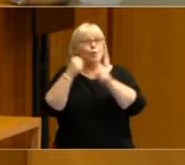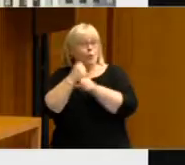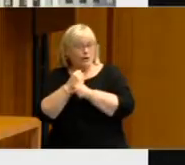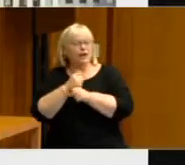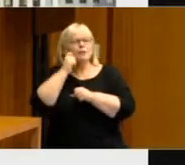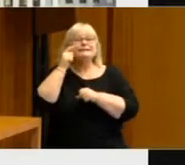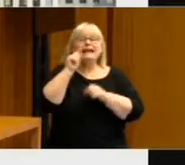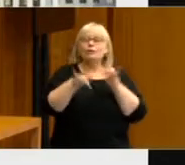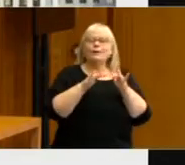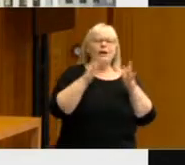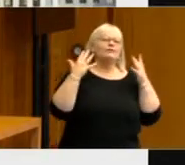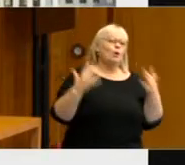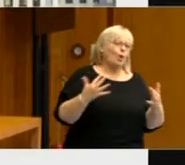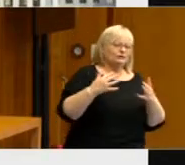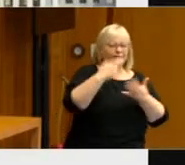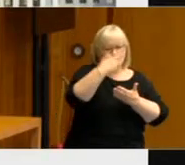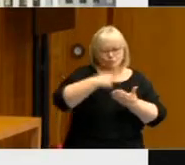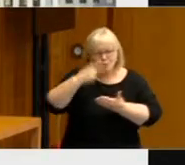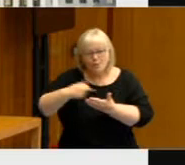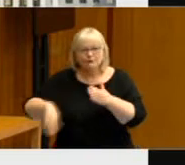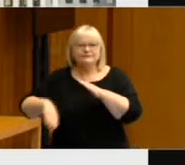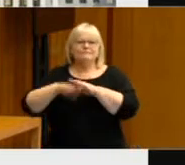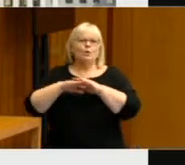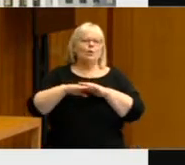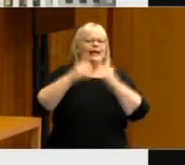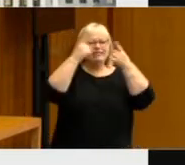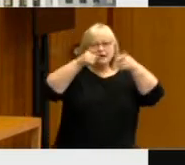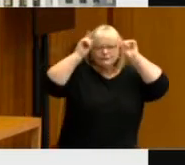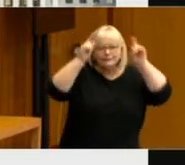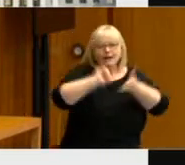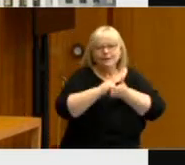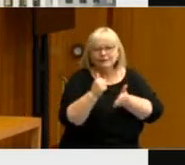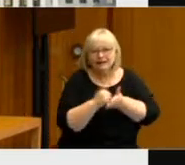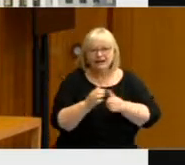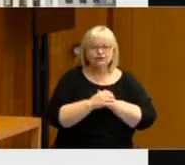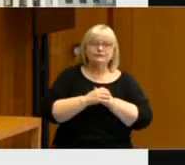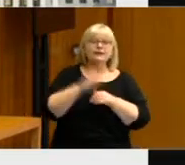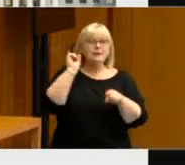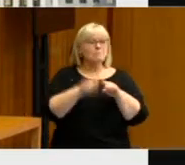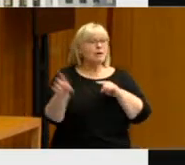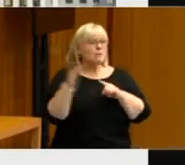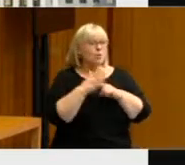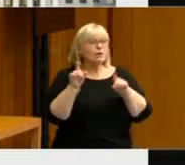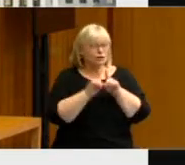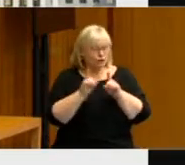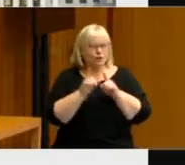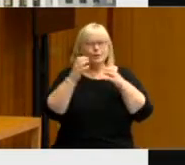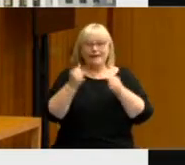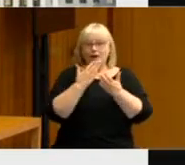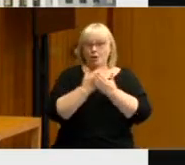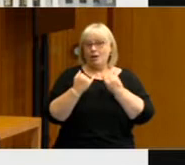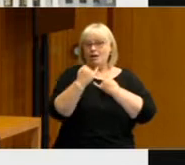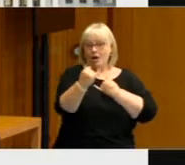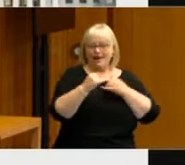website, you'll see a lot of our reports, academic publications, but perhaps most importantly there's an online